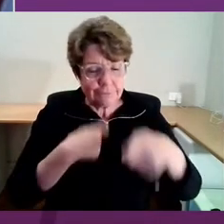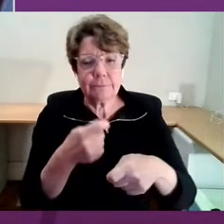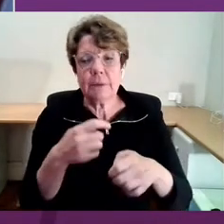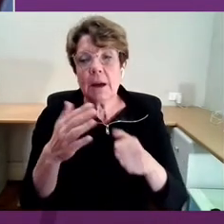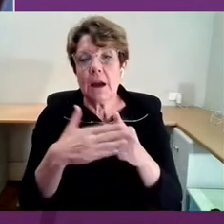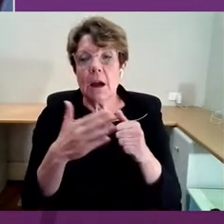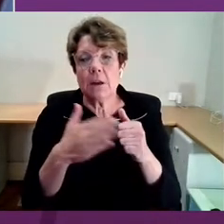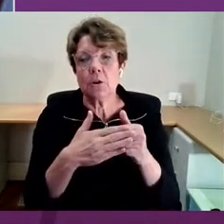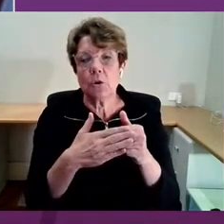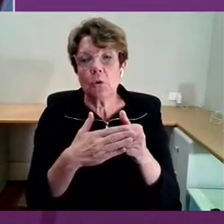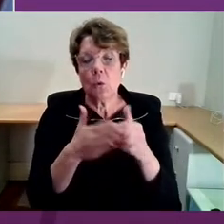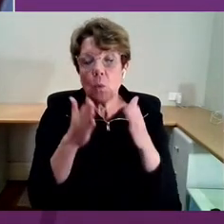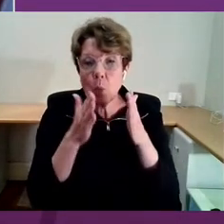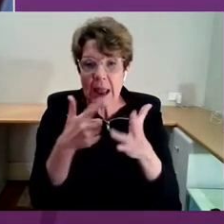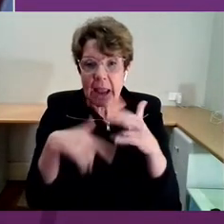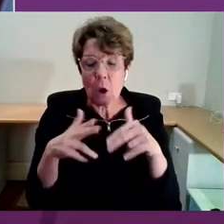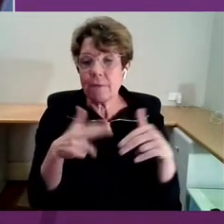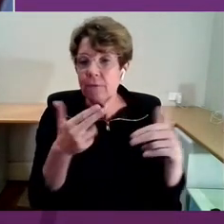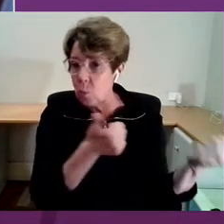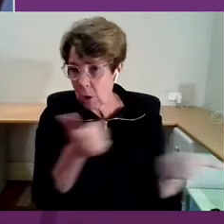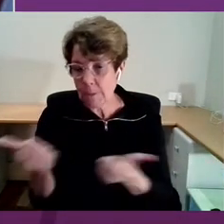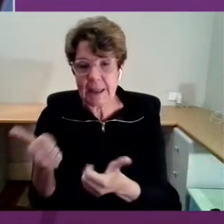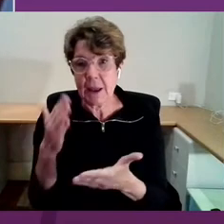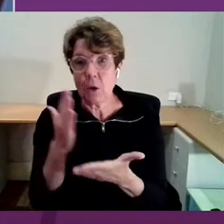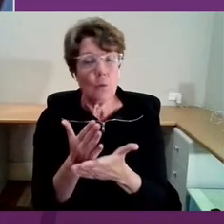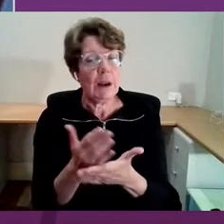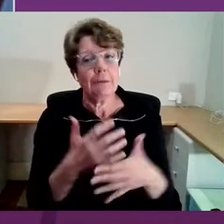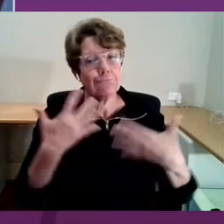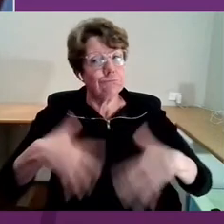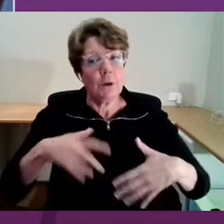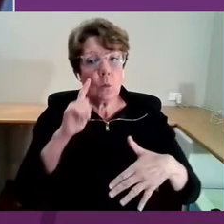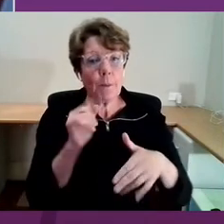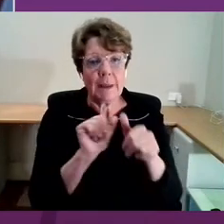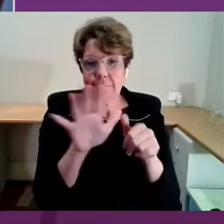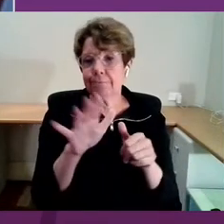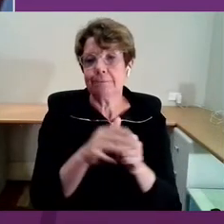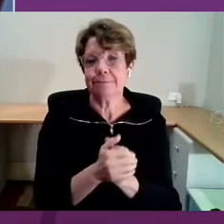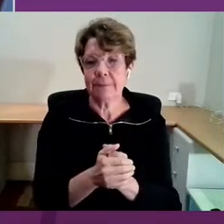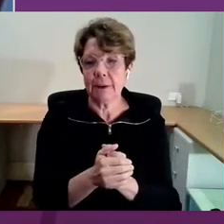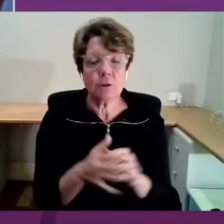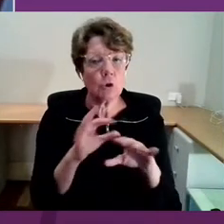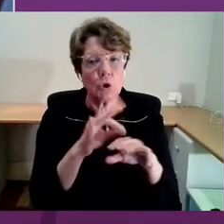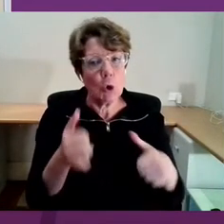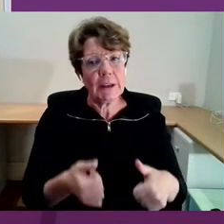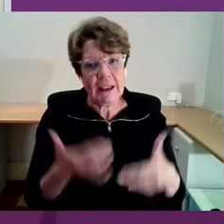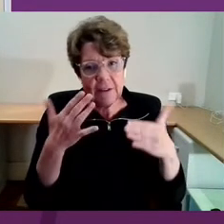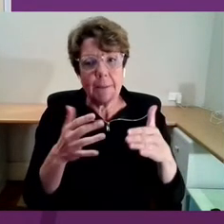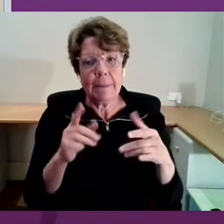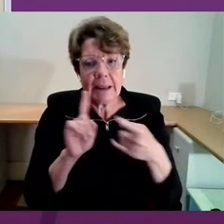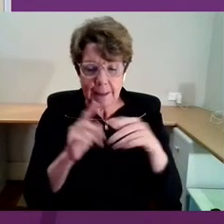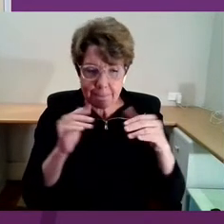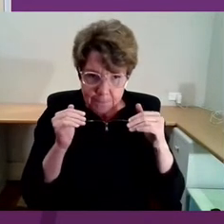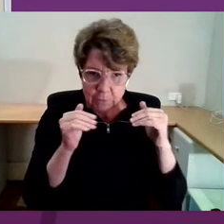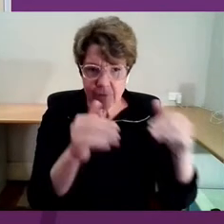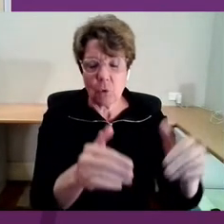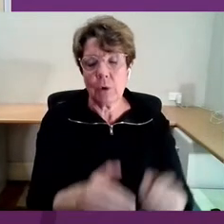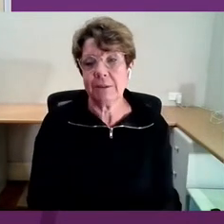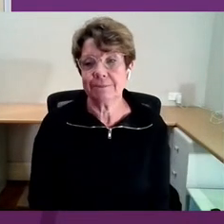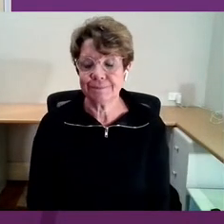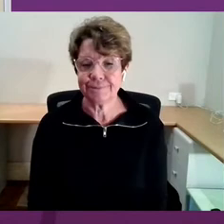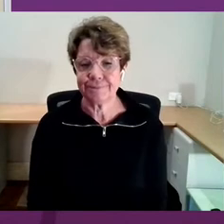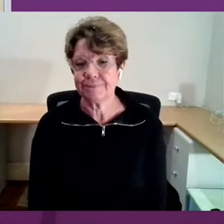and it's going to be more magnificent than you can ever imagine. So don't give up, keep moving forward. Thank you,